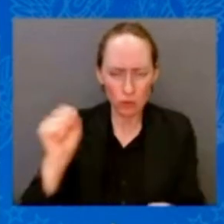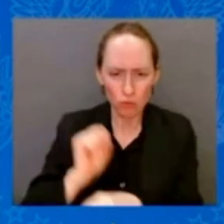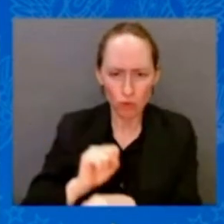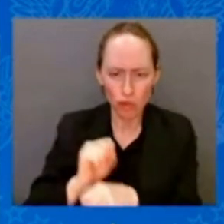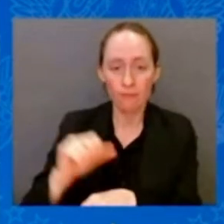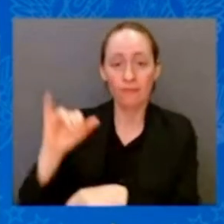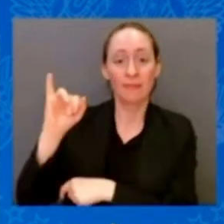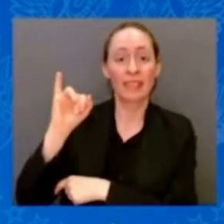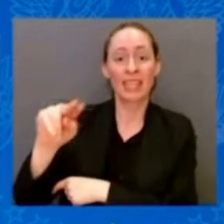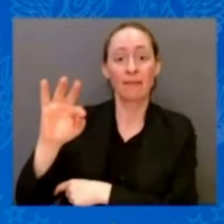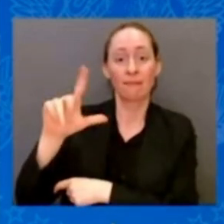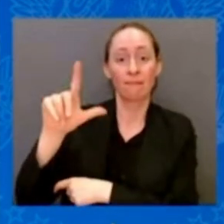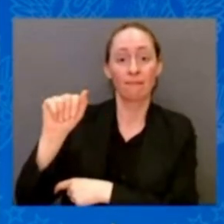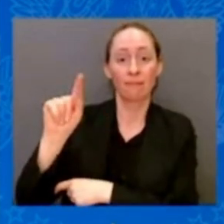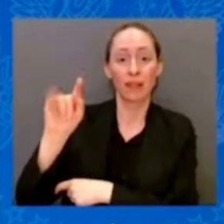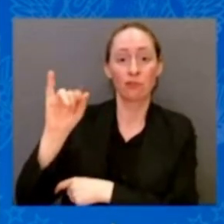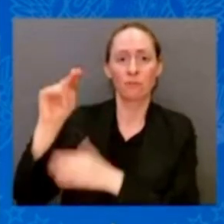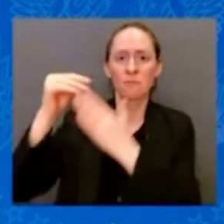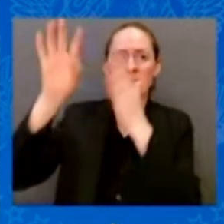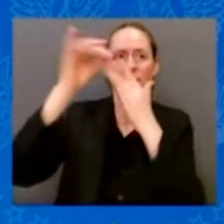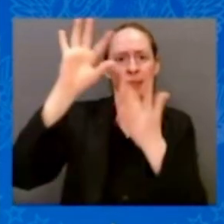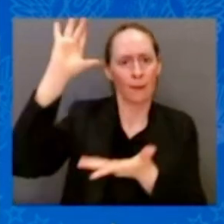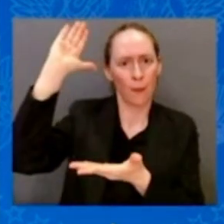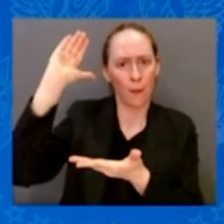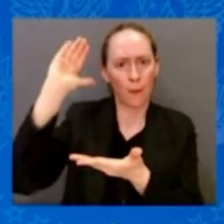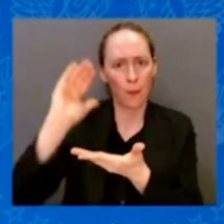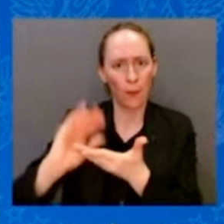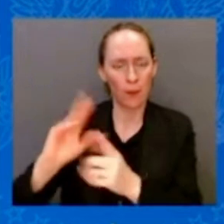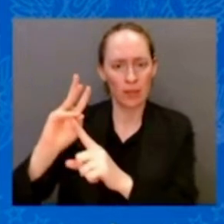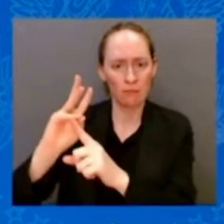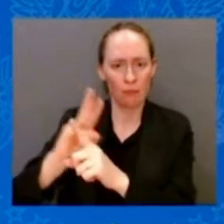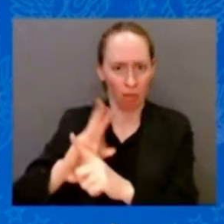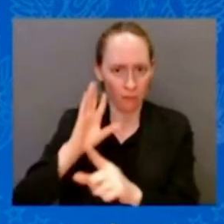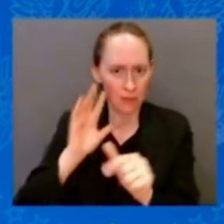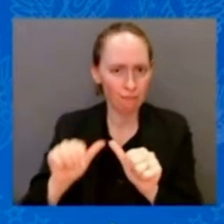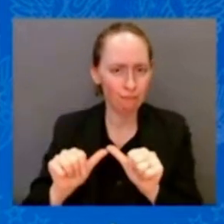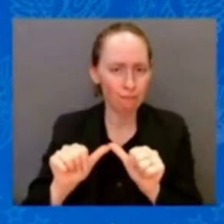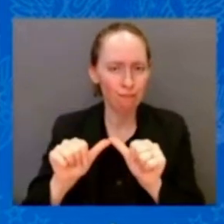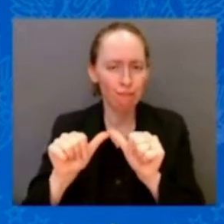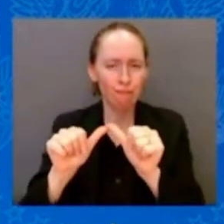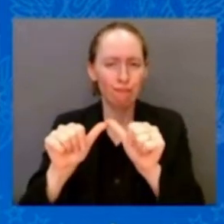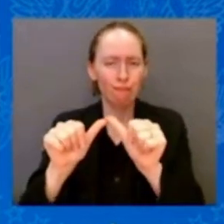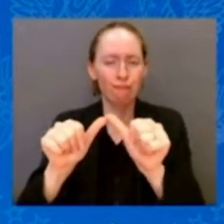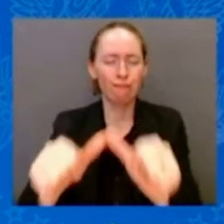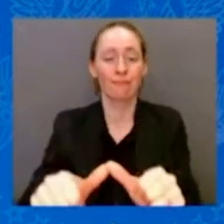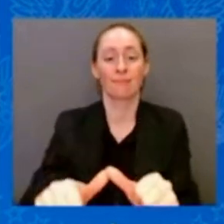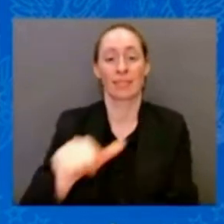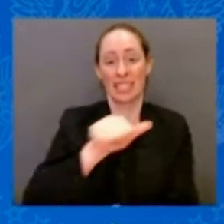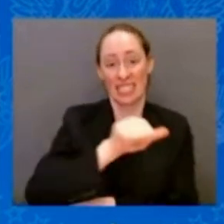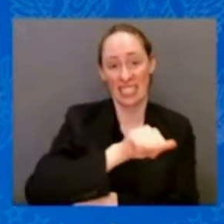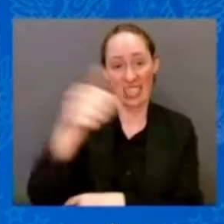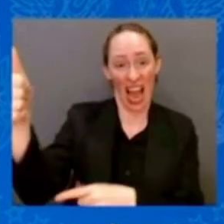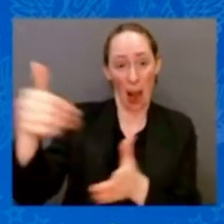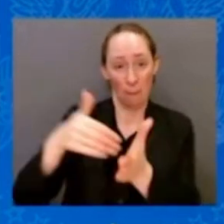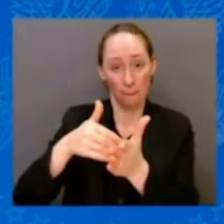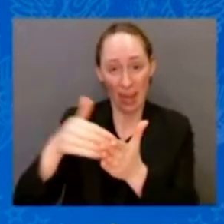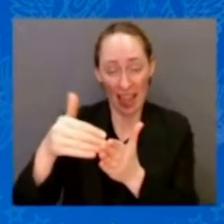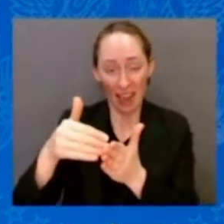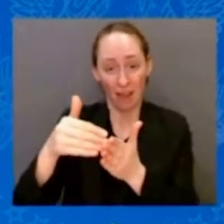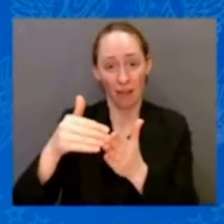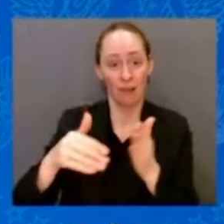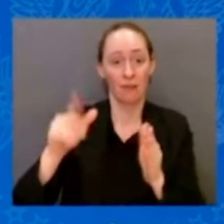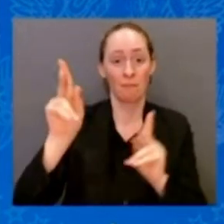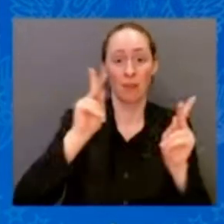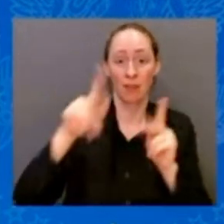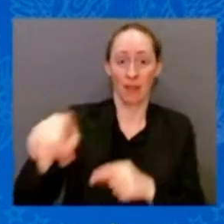A record 10 million Americans have applied to start a small business. Ten million.